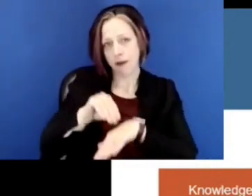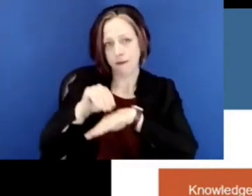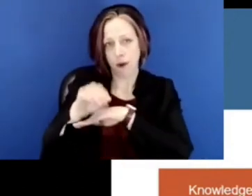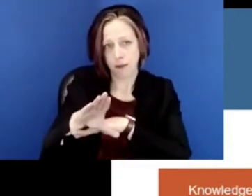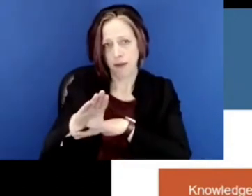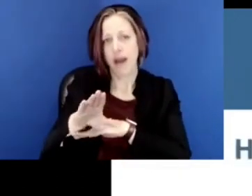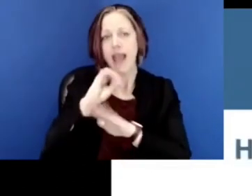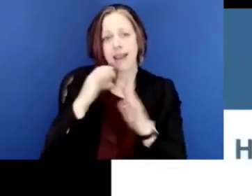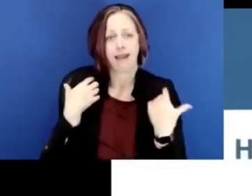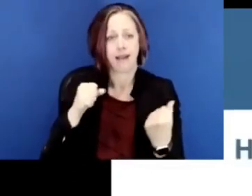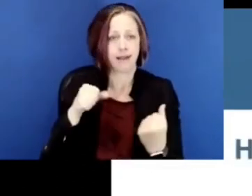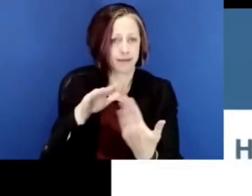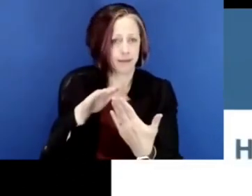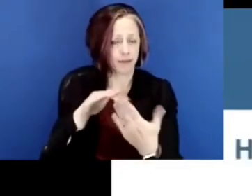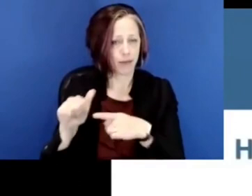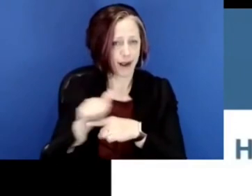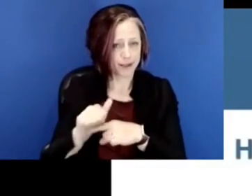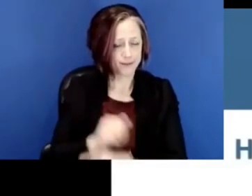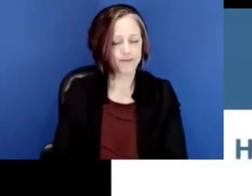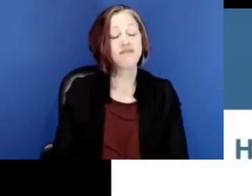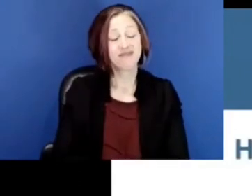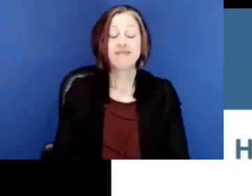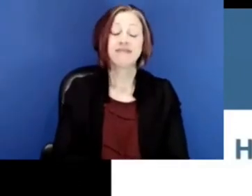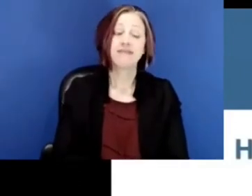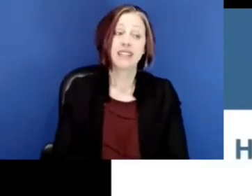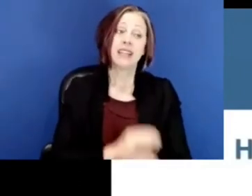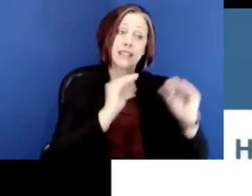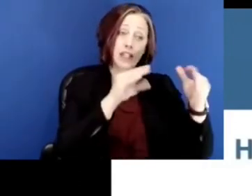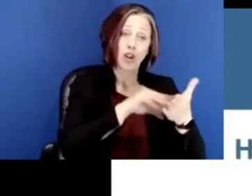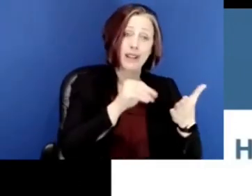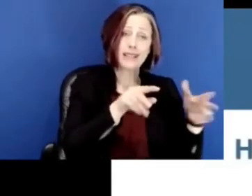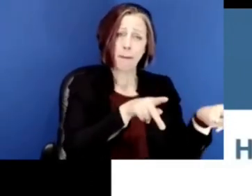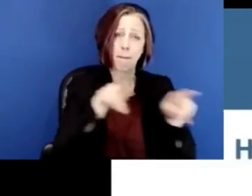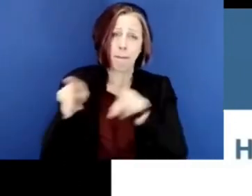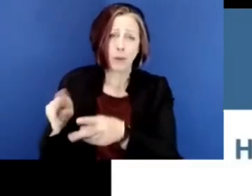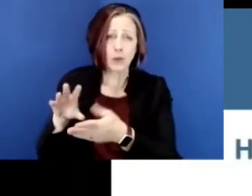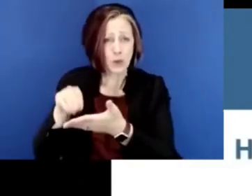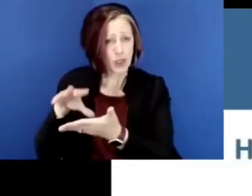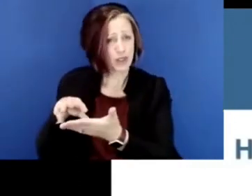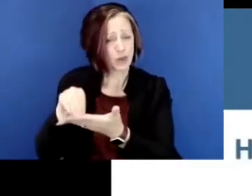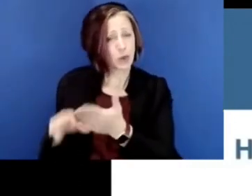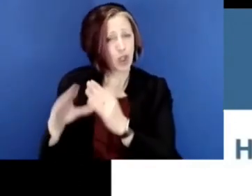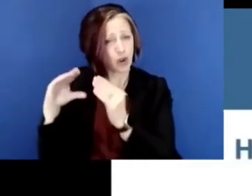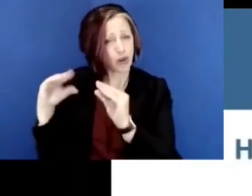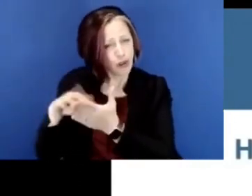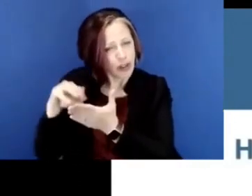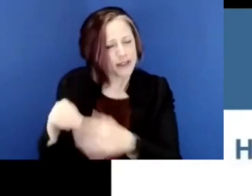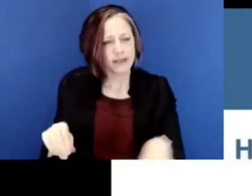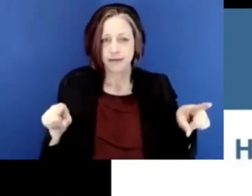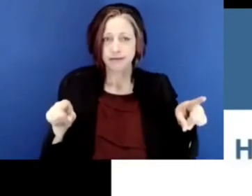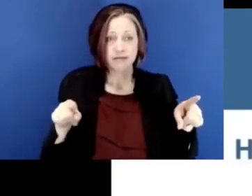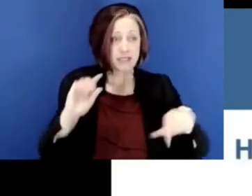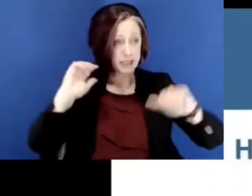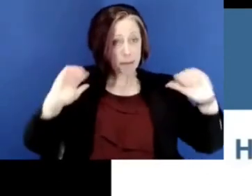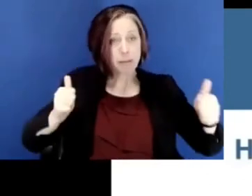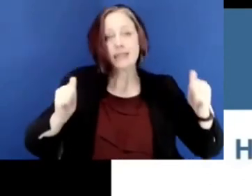informed and healing oriented practice. And we know that teacher learning happens the same way that student learning happens. We need to